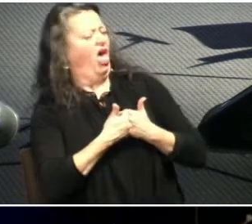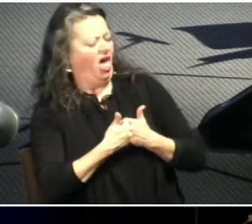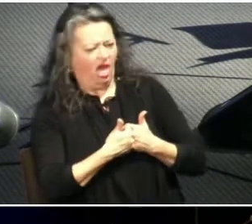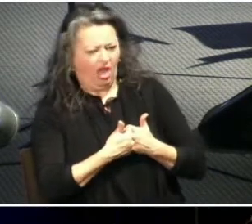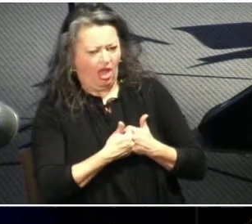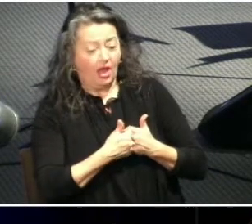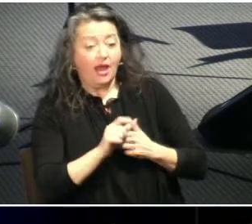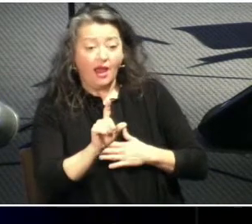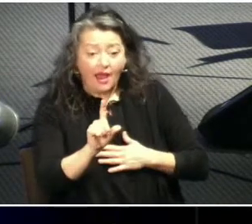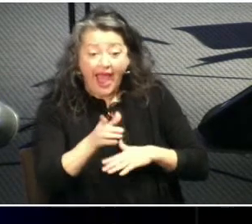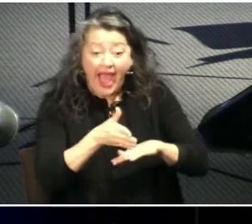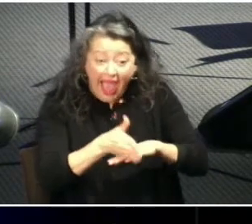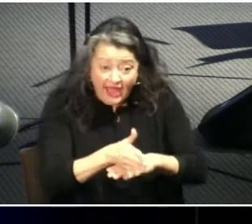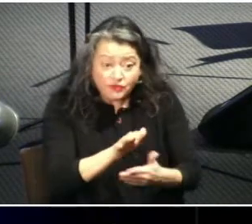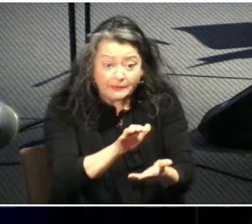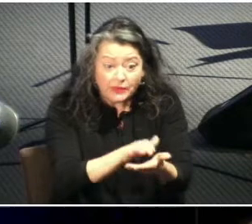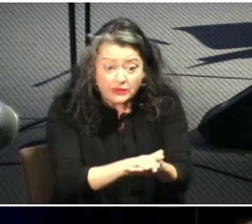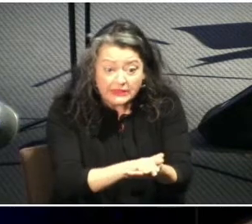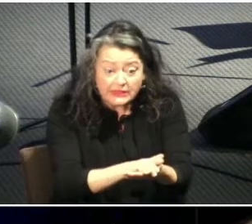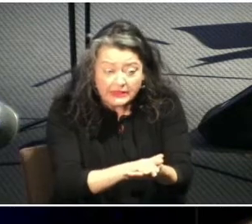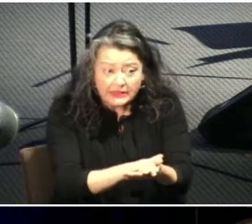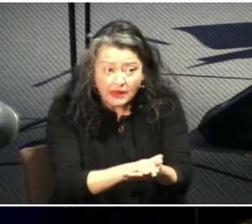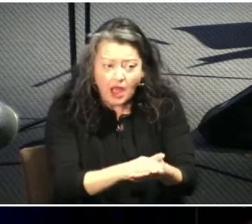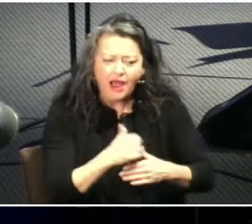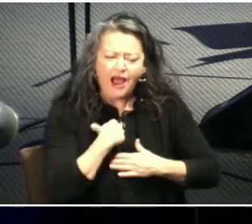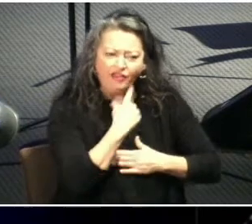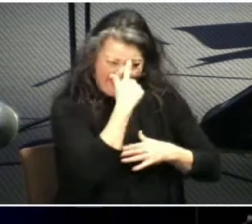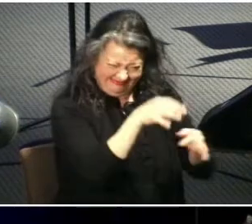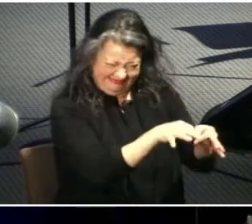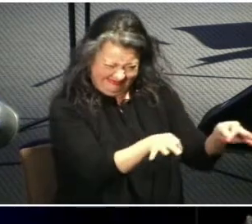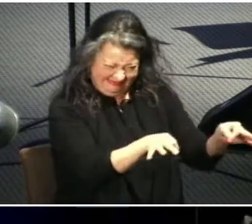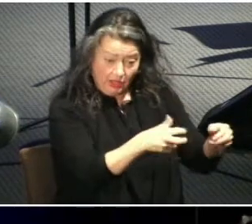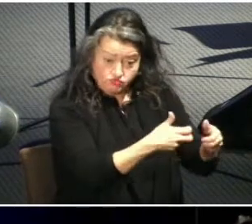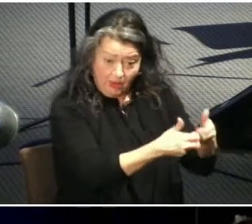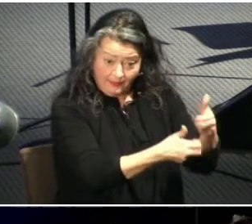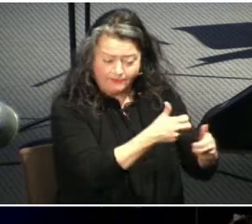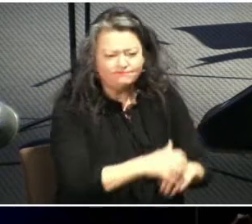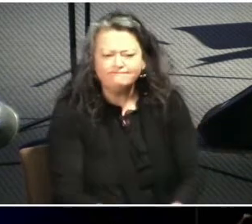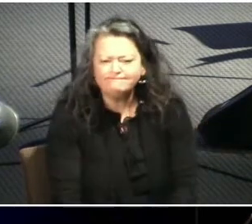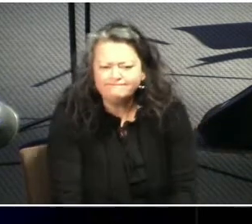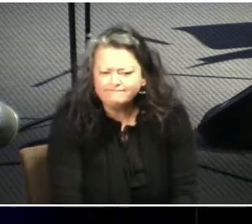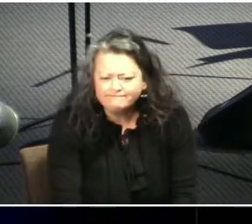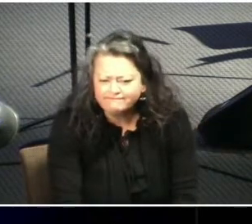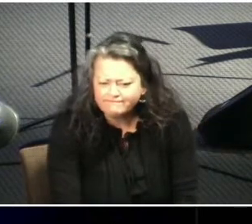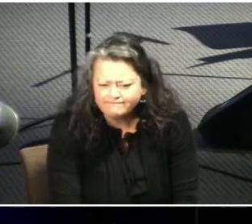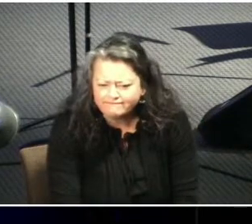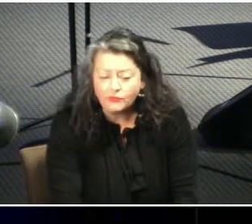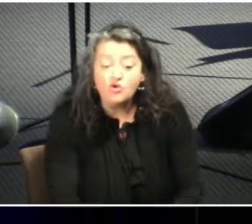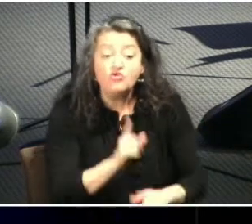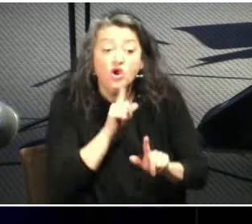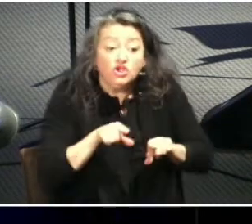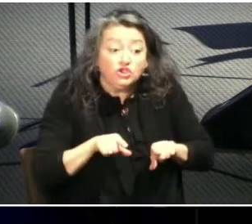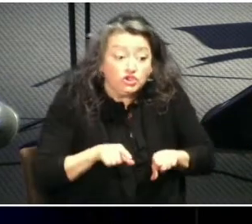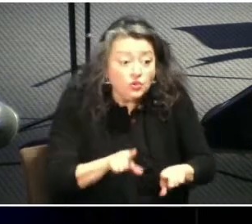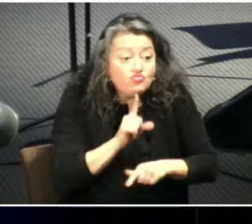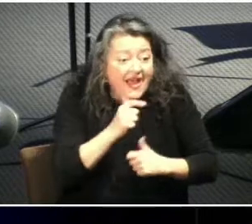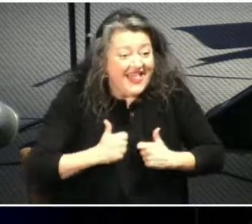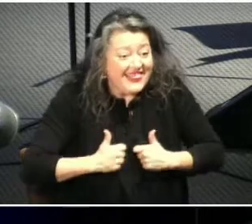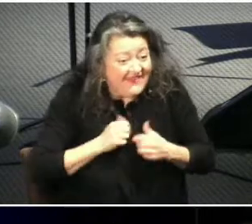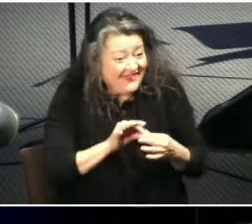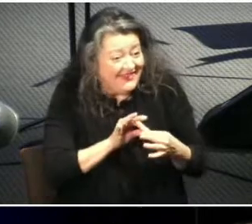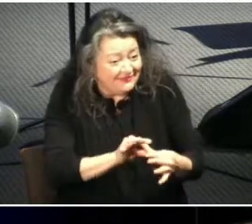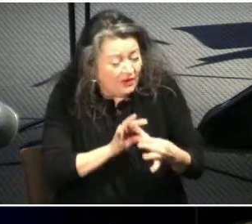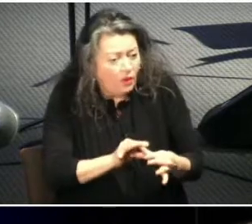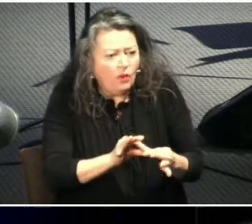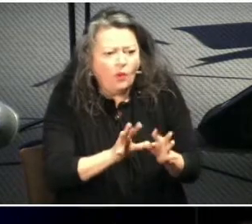married what seemed like a problem to me before has really practically worked out in my